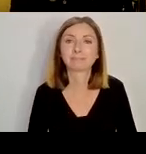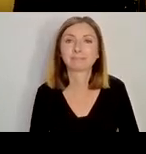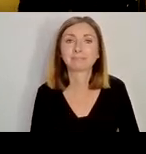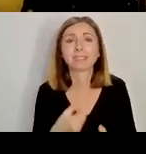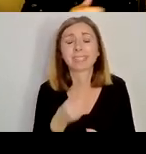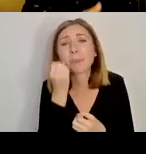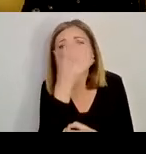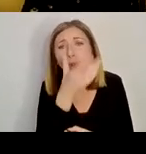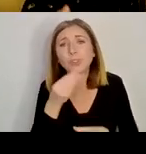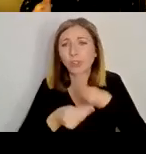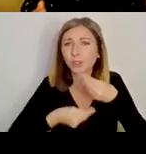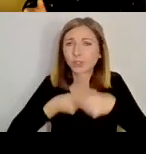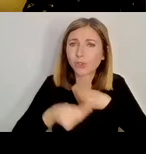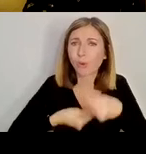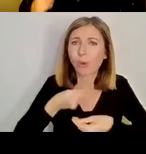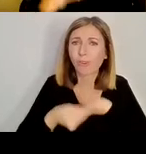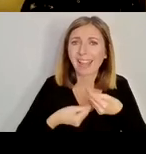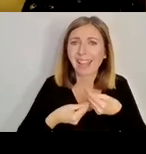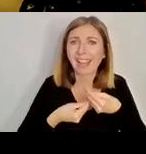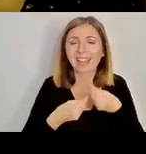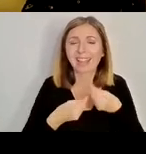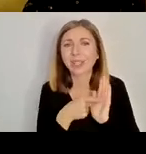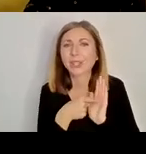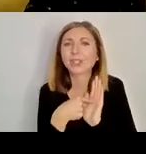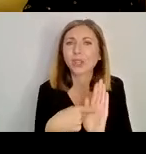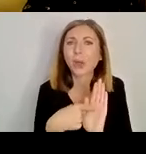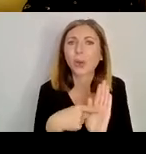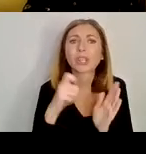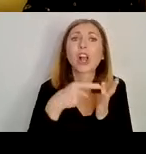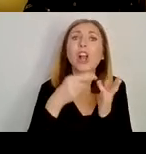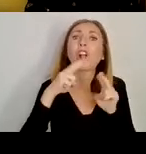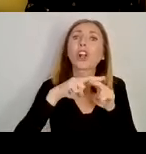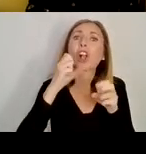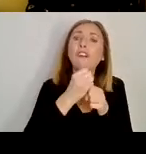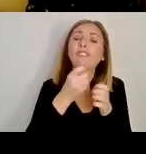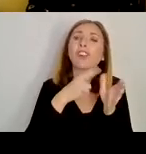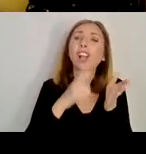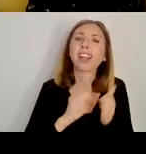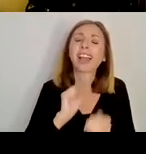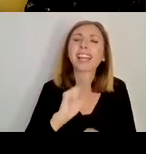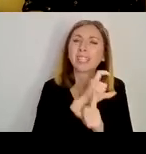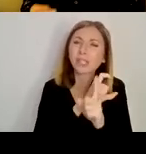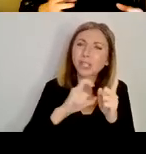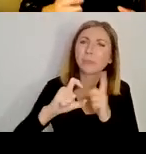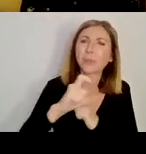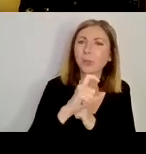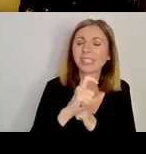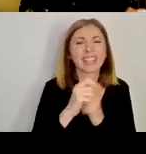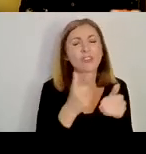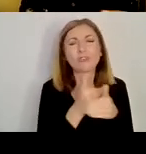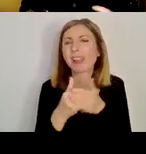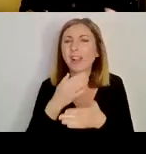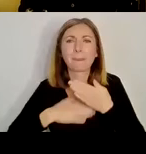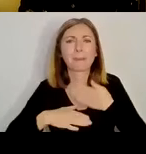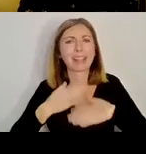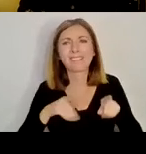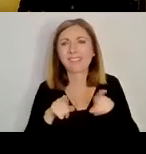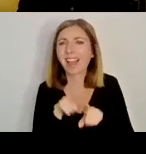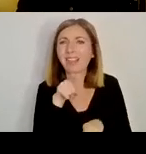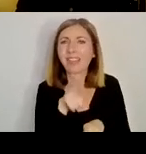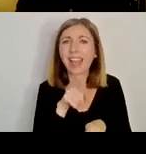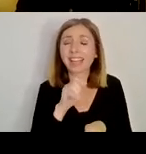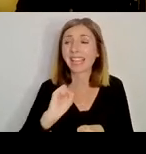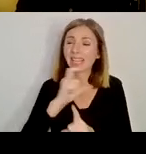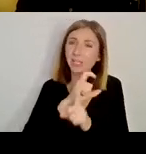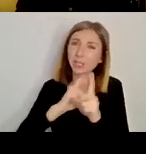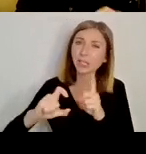is in line with how Covgal and his community appeared throughout the life of Columba, their community, which are seen maybe a little